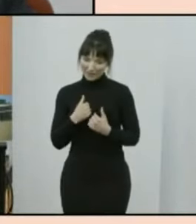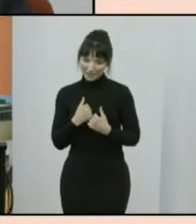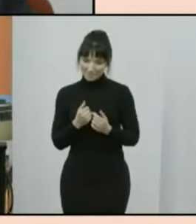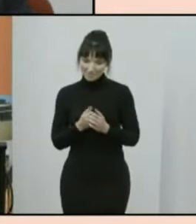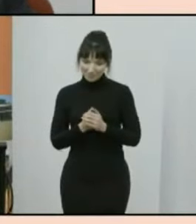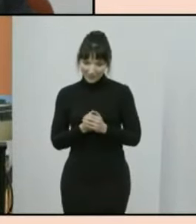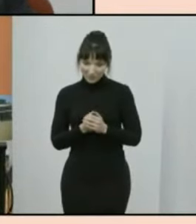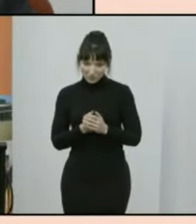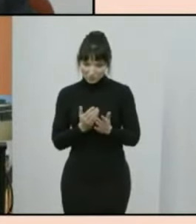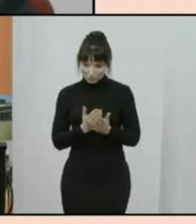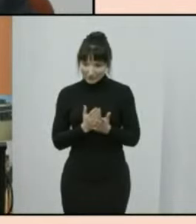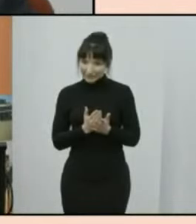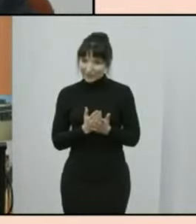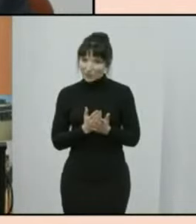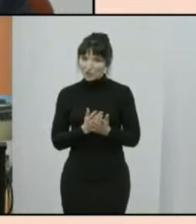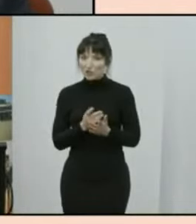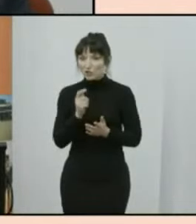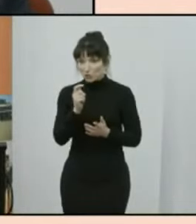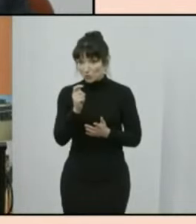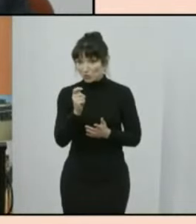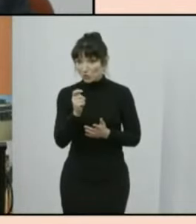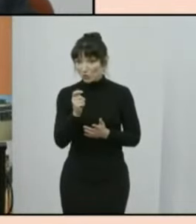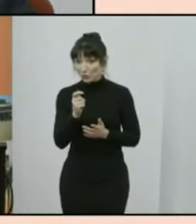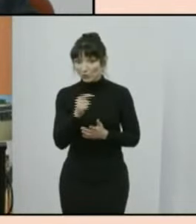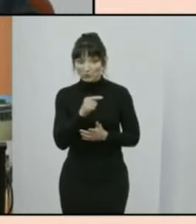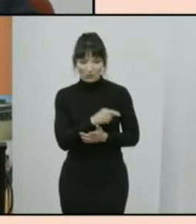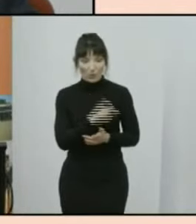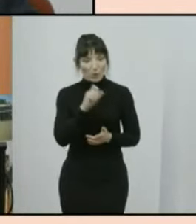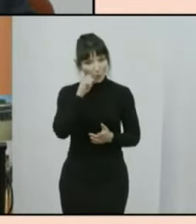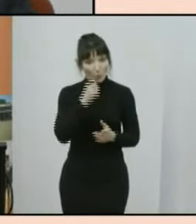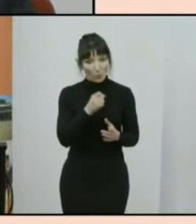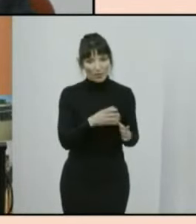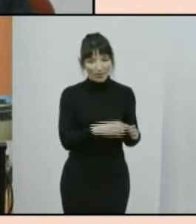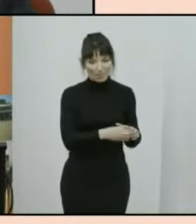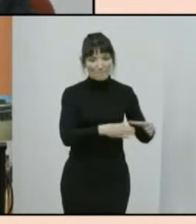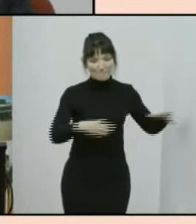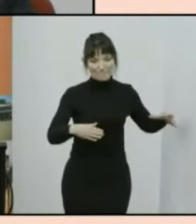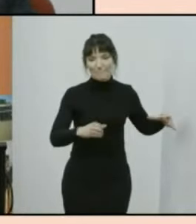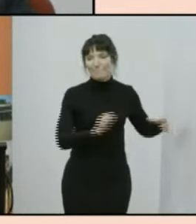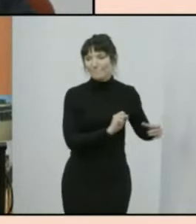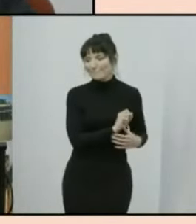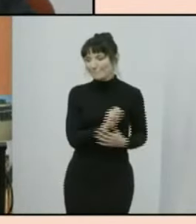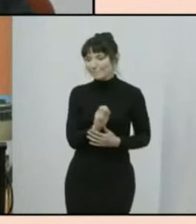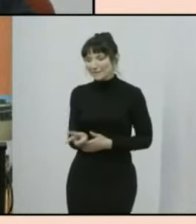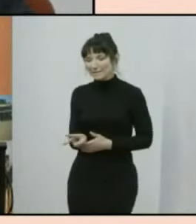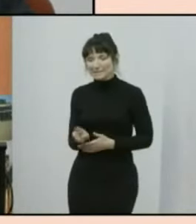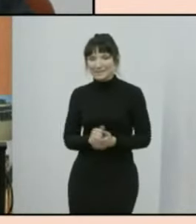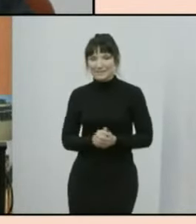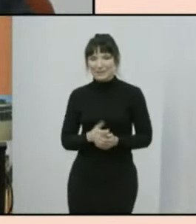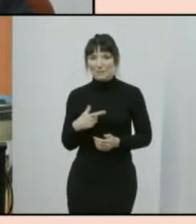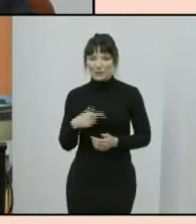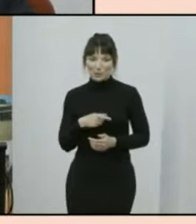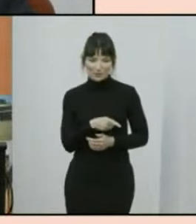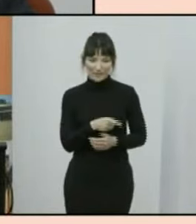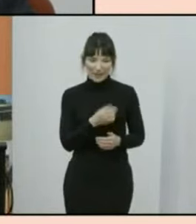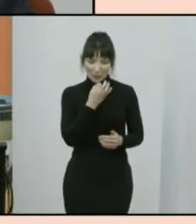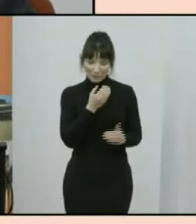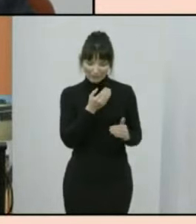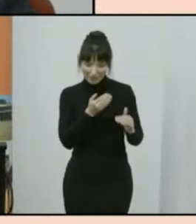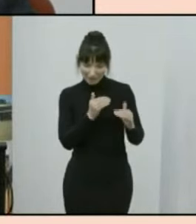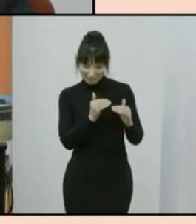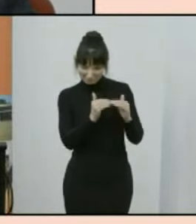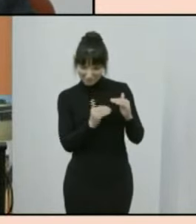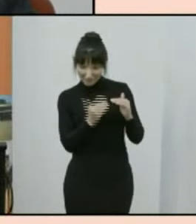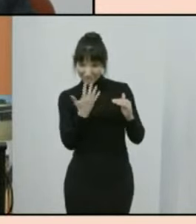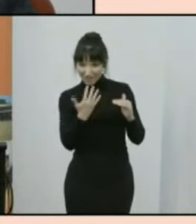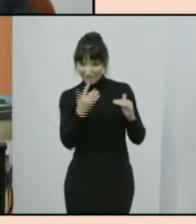by now it's almost certain that the that the millennials have overtaken the baby boomers because but they're only 5 000 short last last